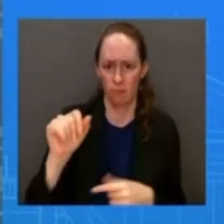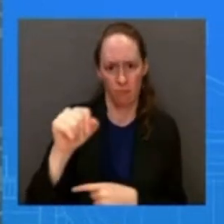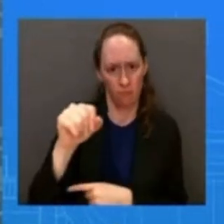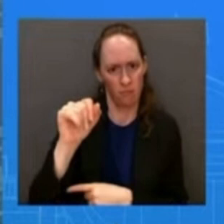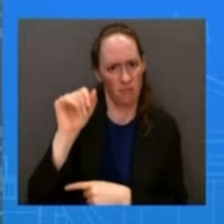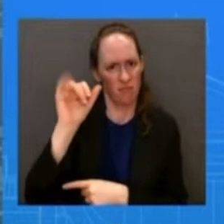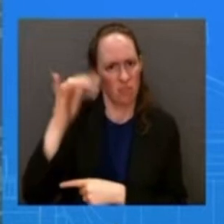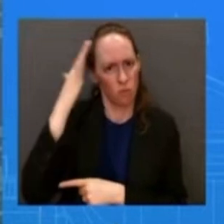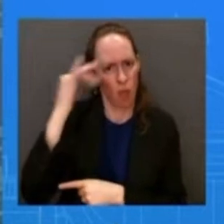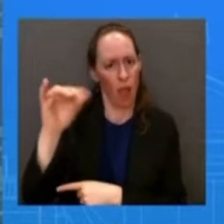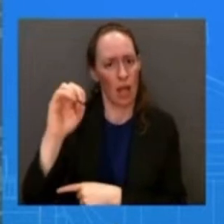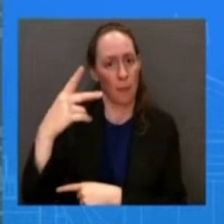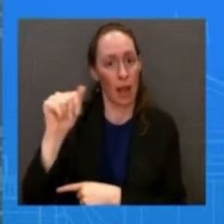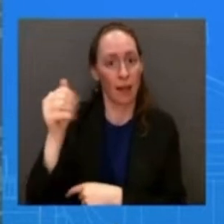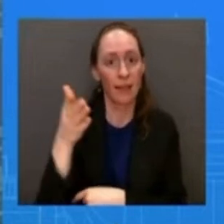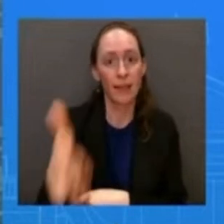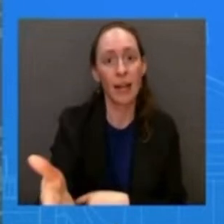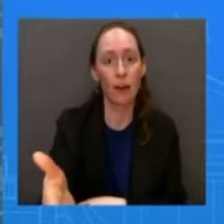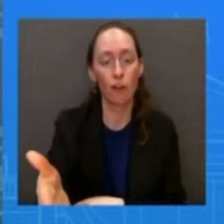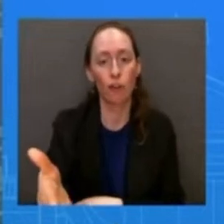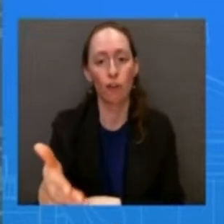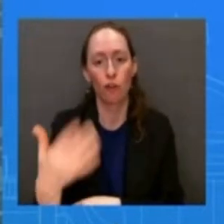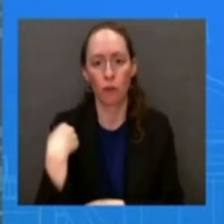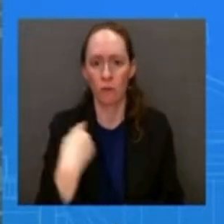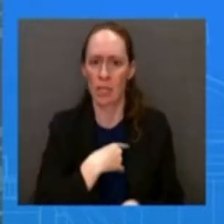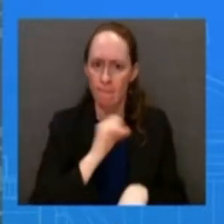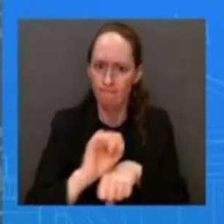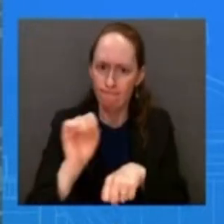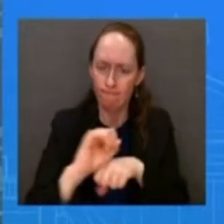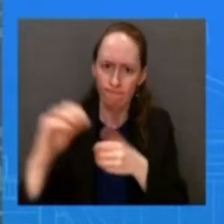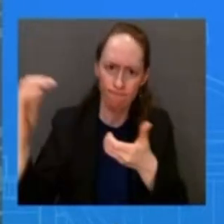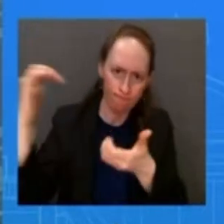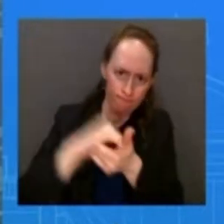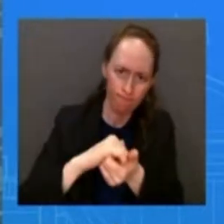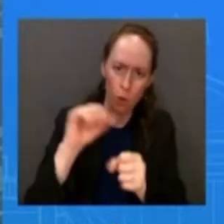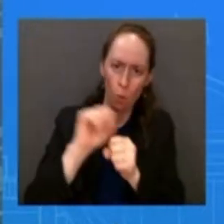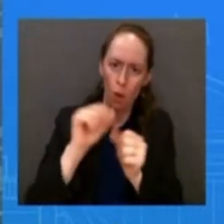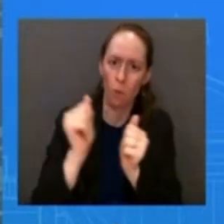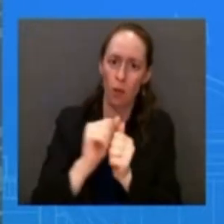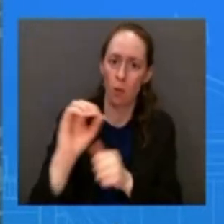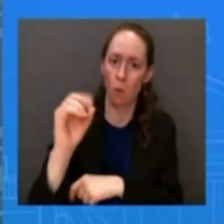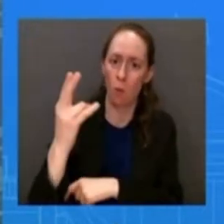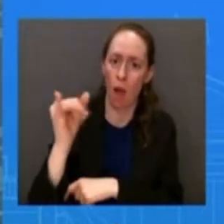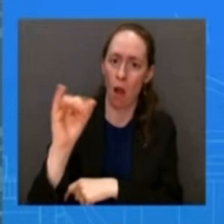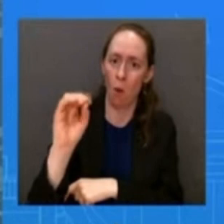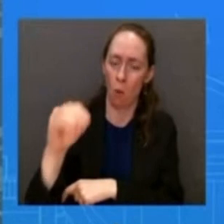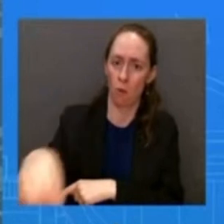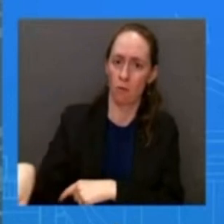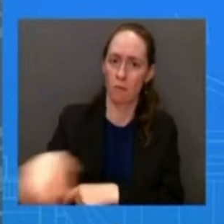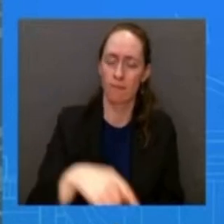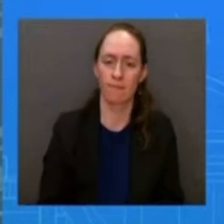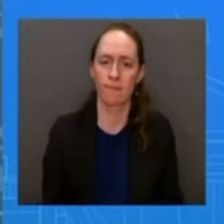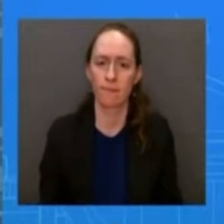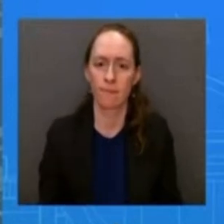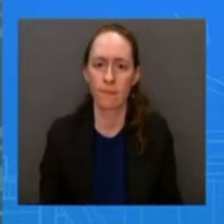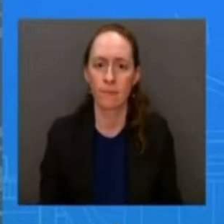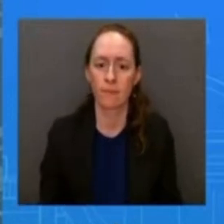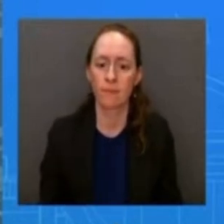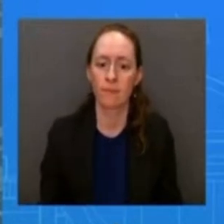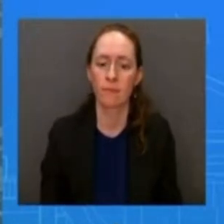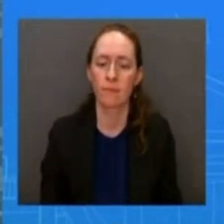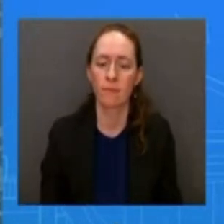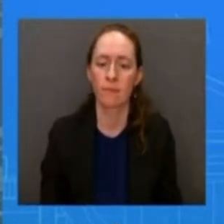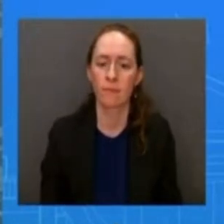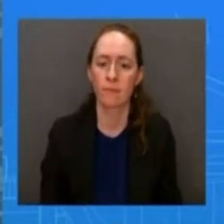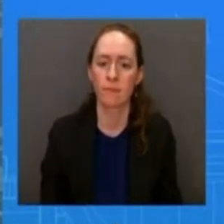we've been in working hand in glove with the state of ohio on this issue and we want to make sure that their concerns are being met